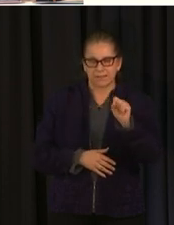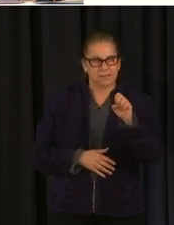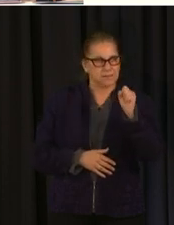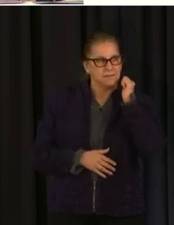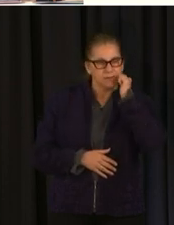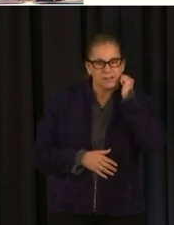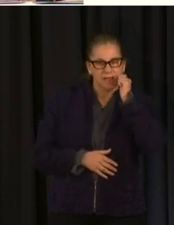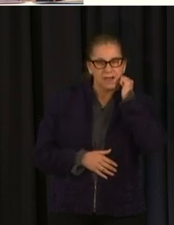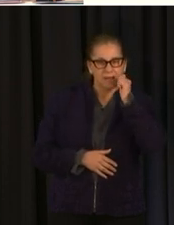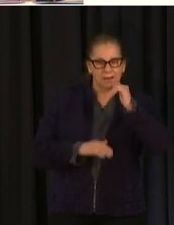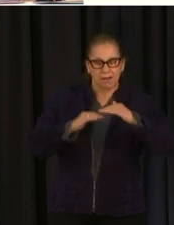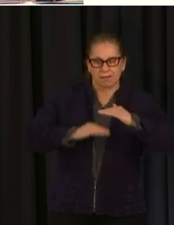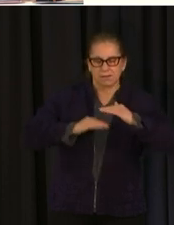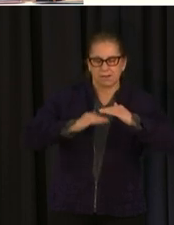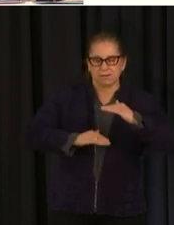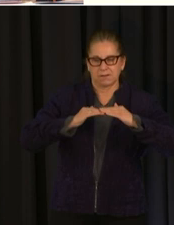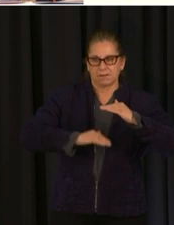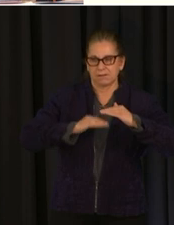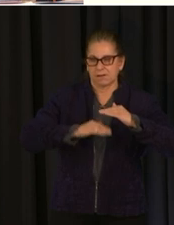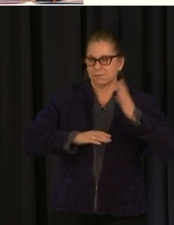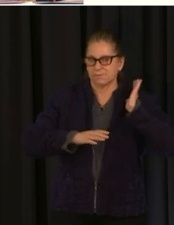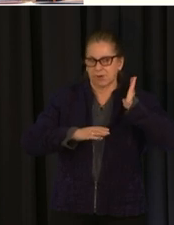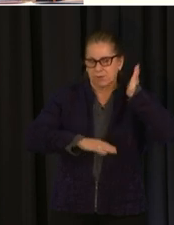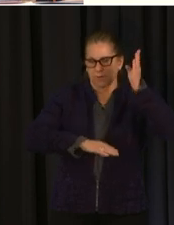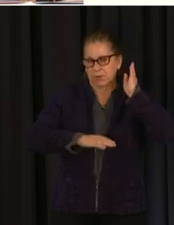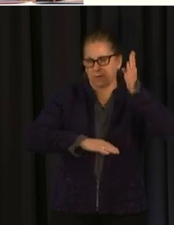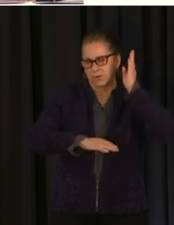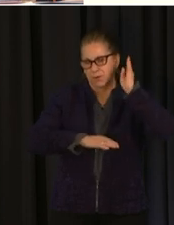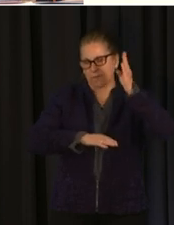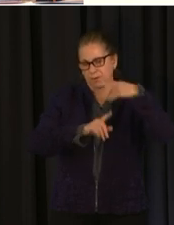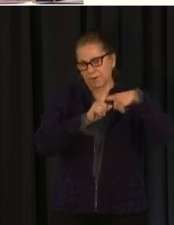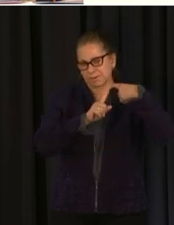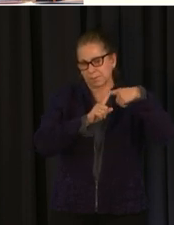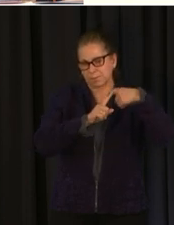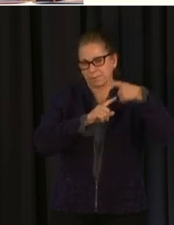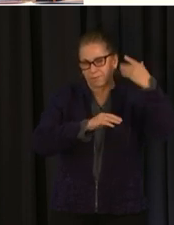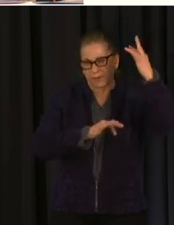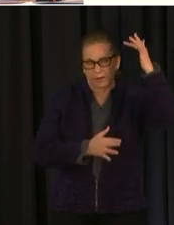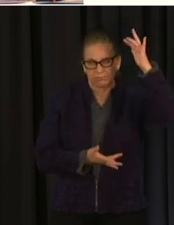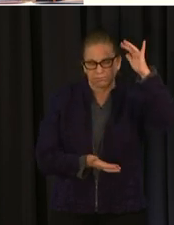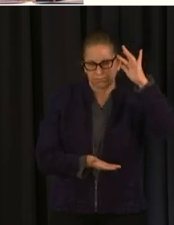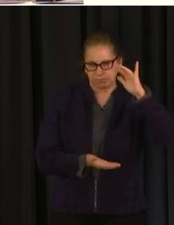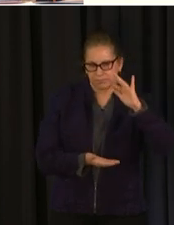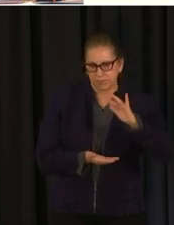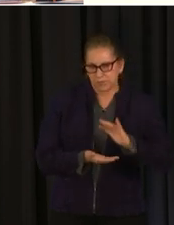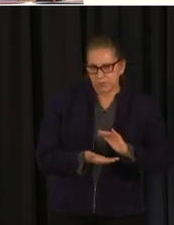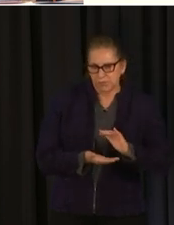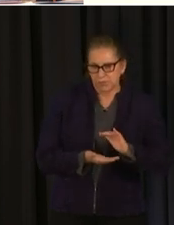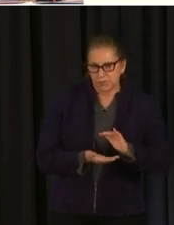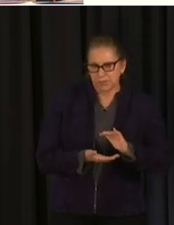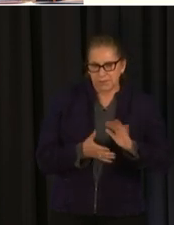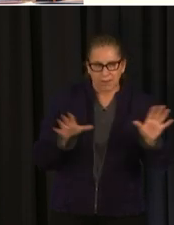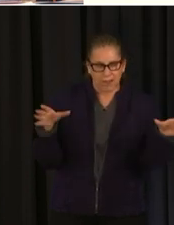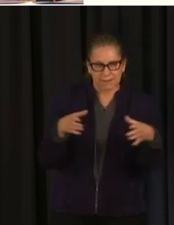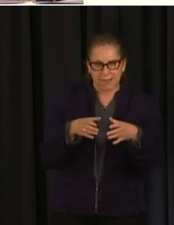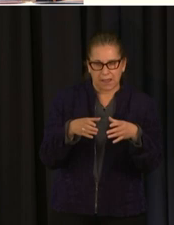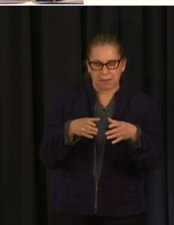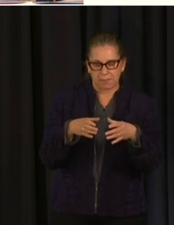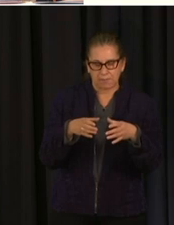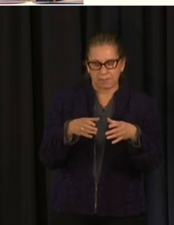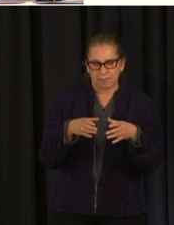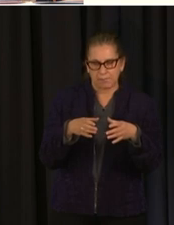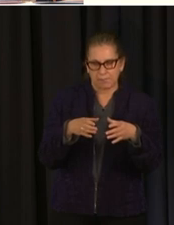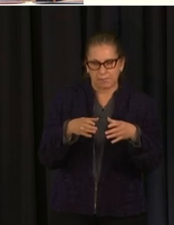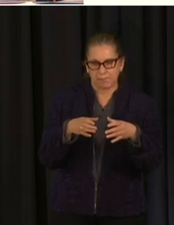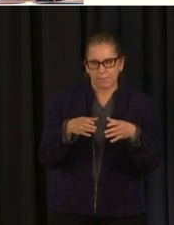um because it's a true testament to the uh commitment that our residents have had our businesses have had our healthcare workers everybody this